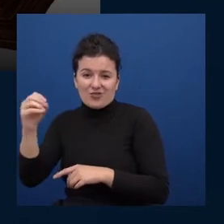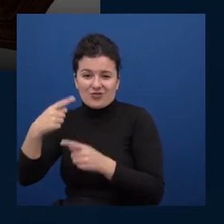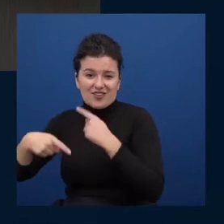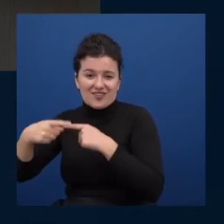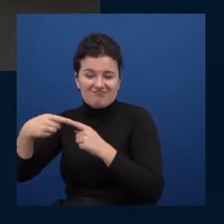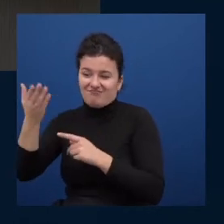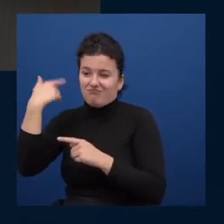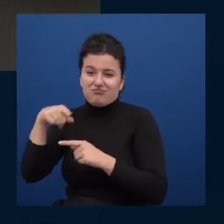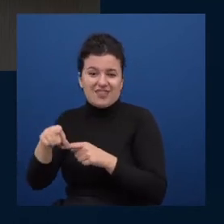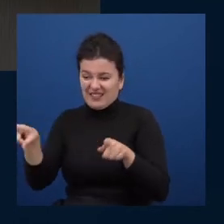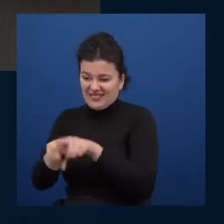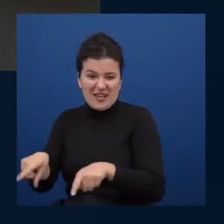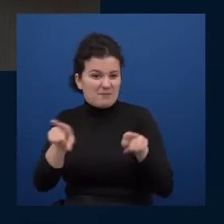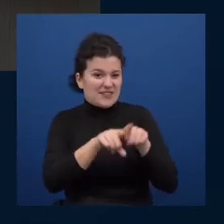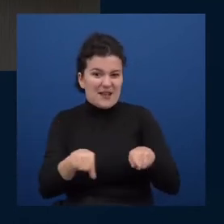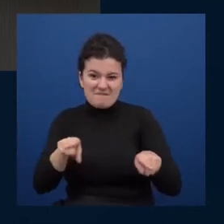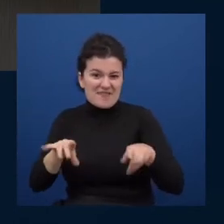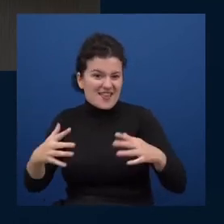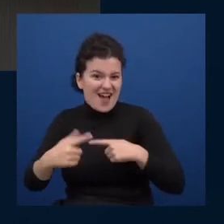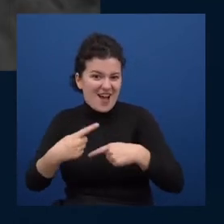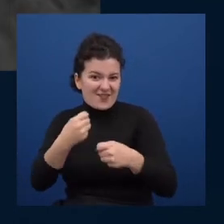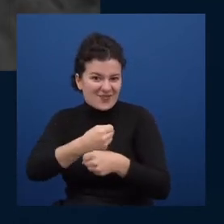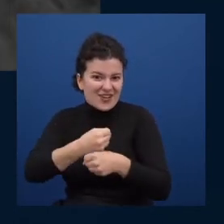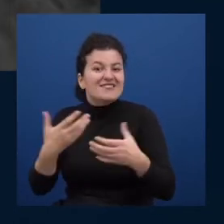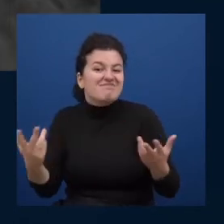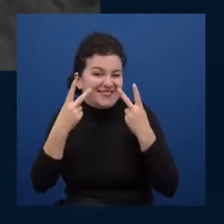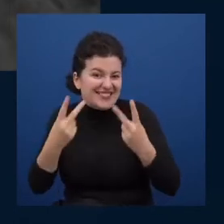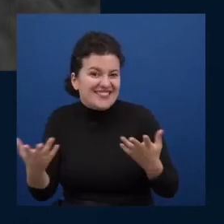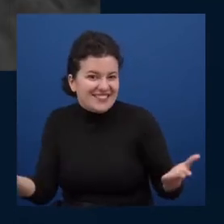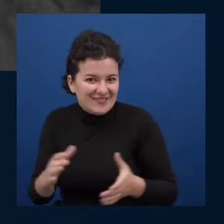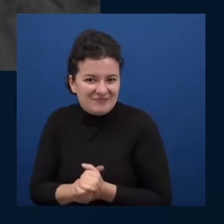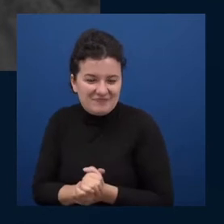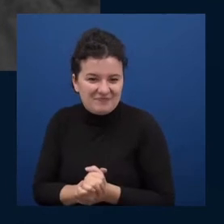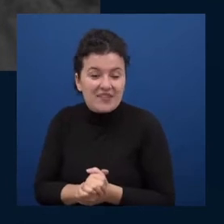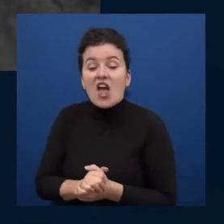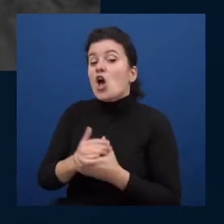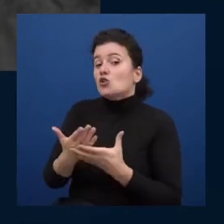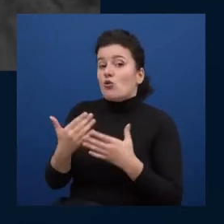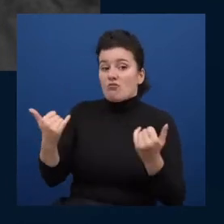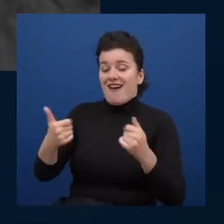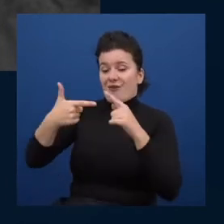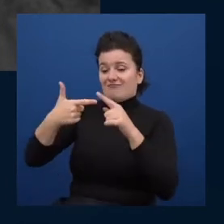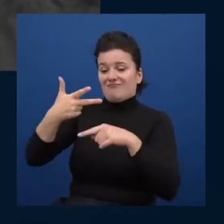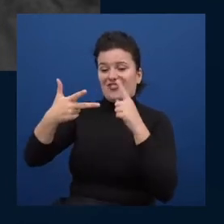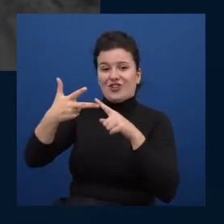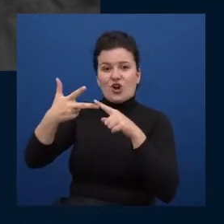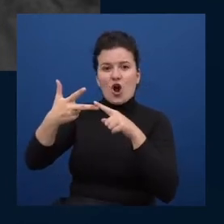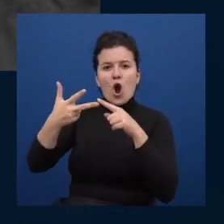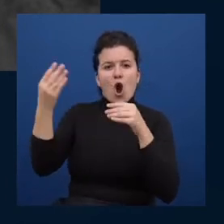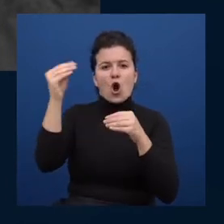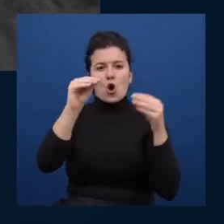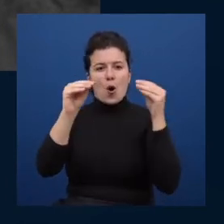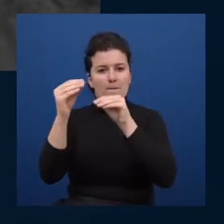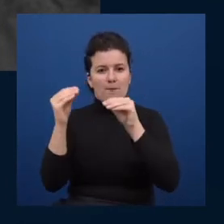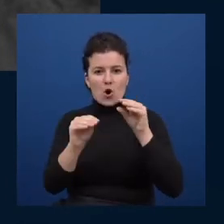so then we start putting things together and composing things and this is called has a